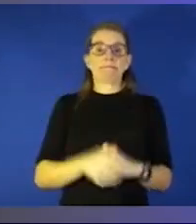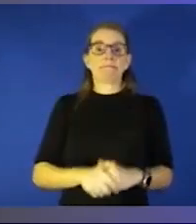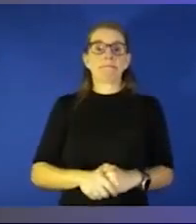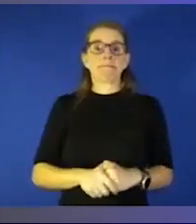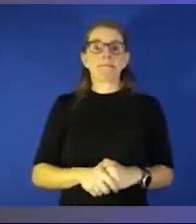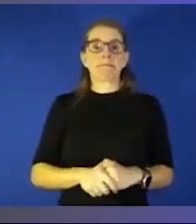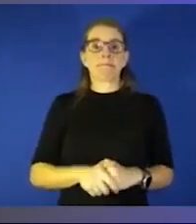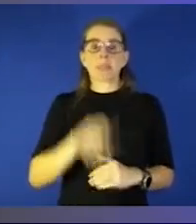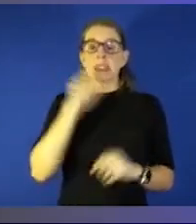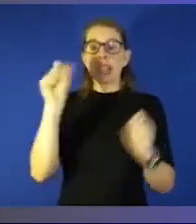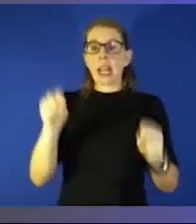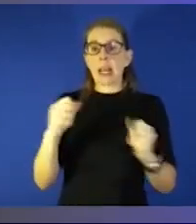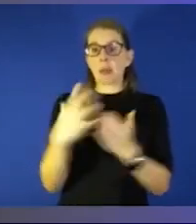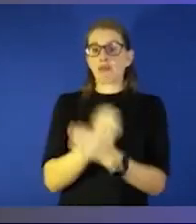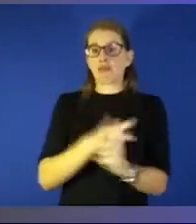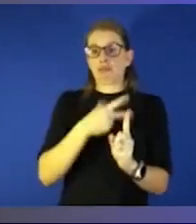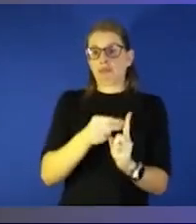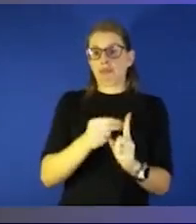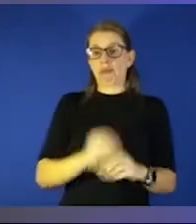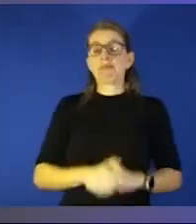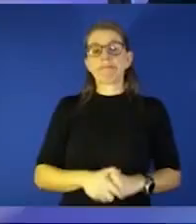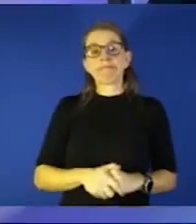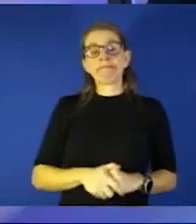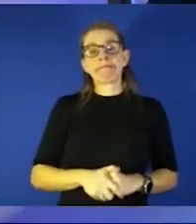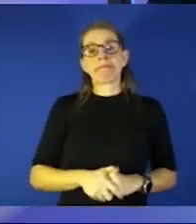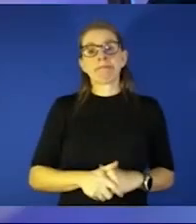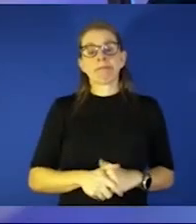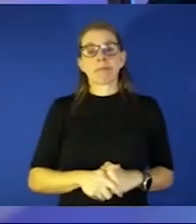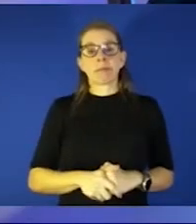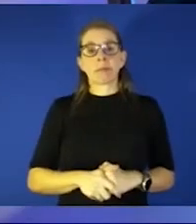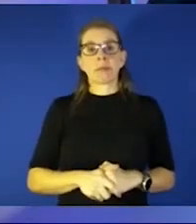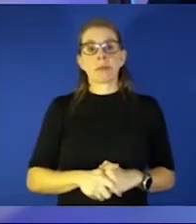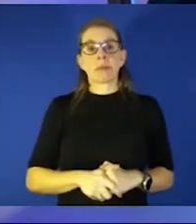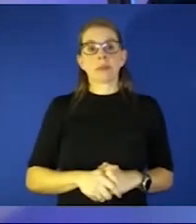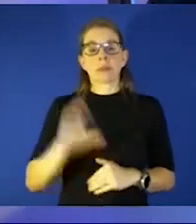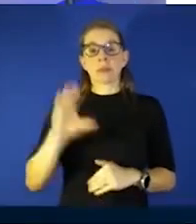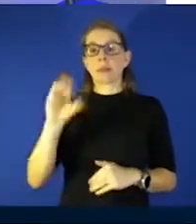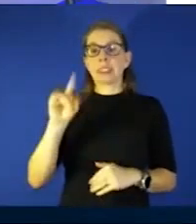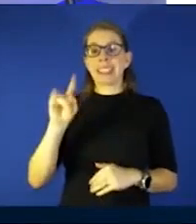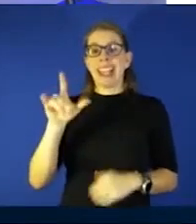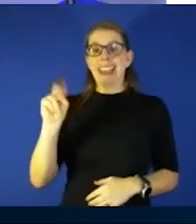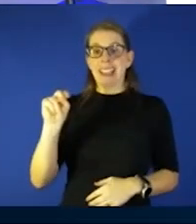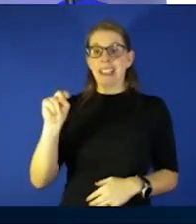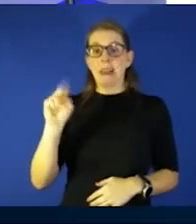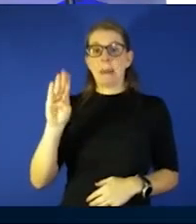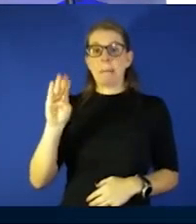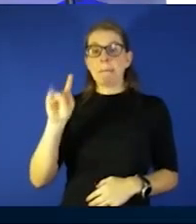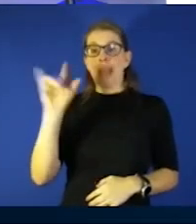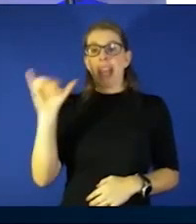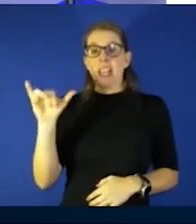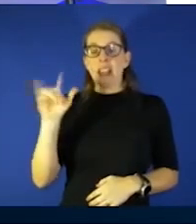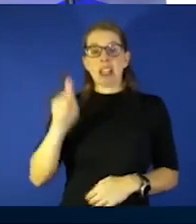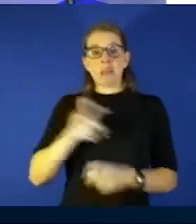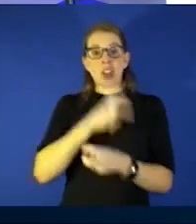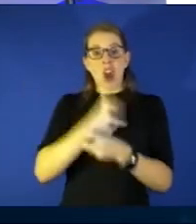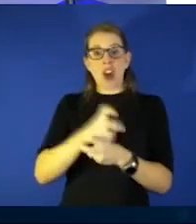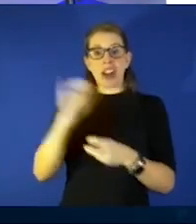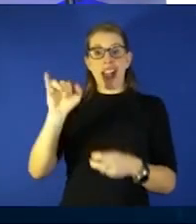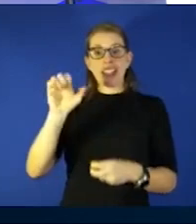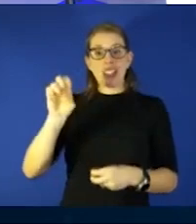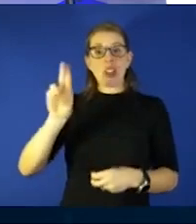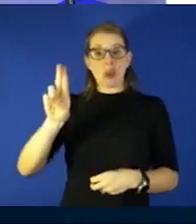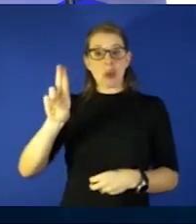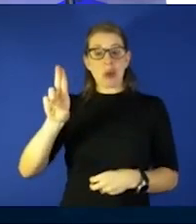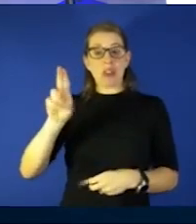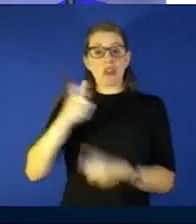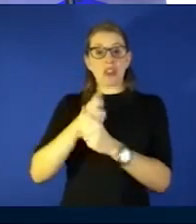able to get the vaccine so Caitlin Beatty it's got to be especially hard up in the ICU you're in the COVID